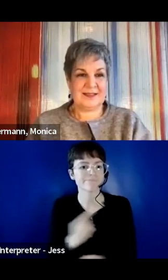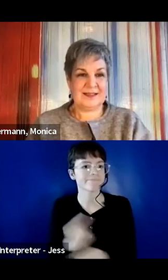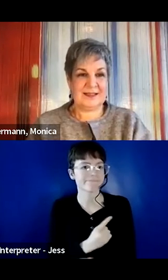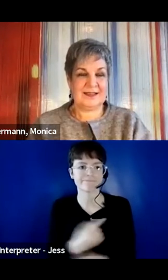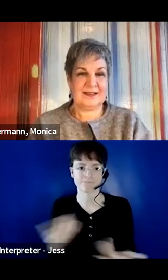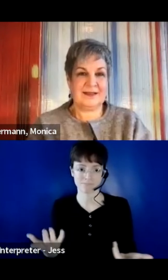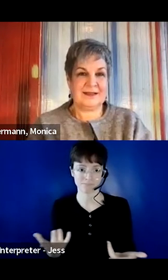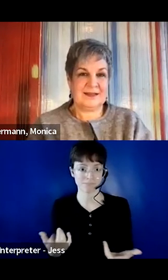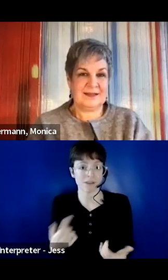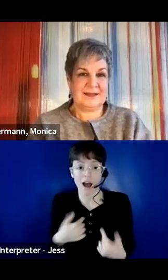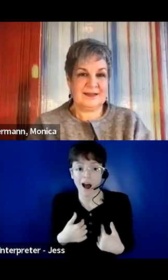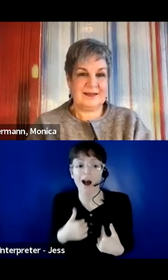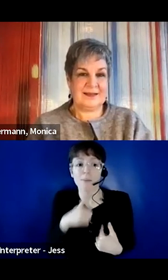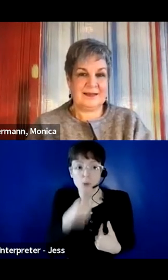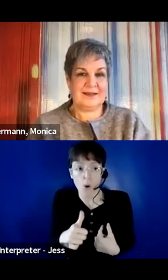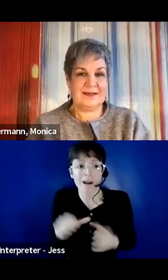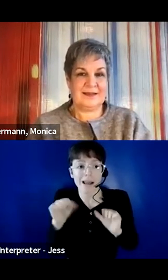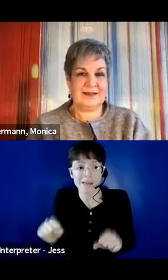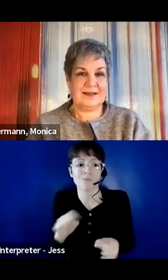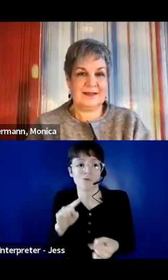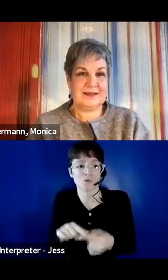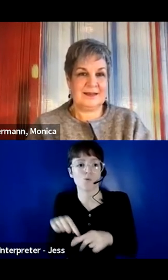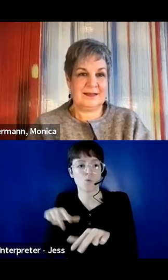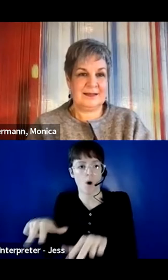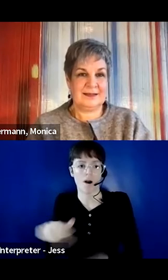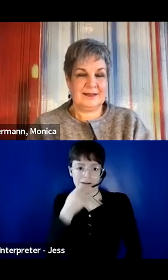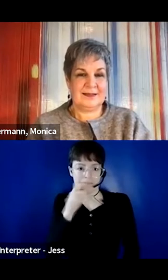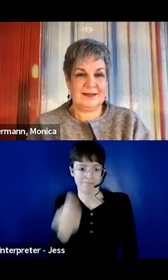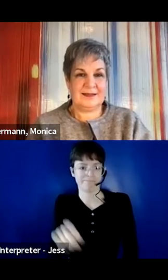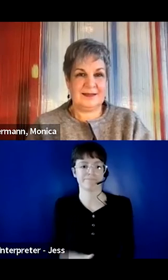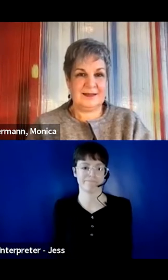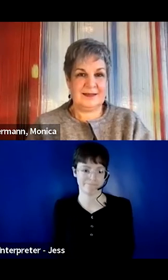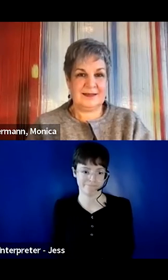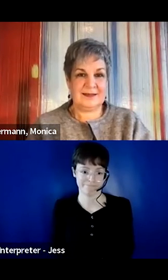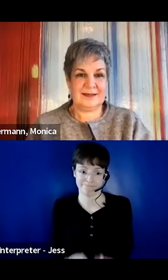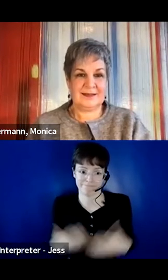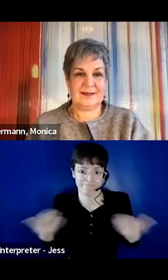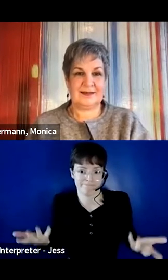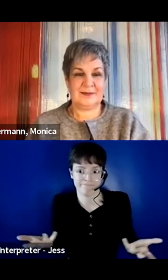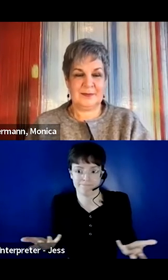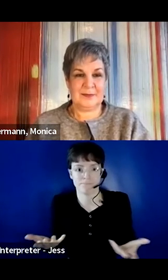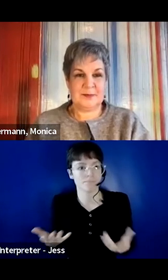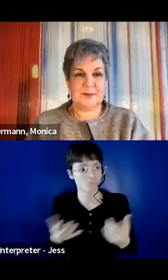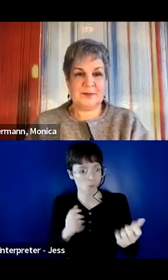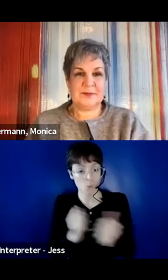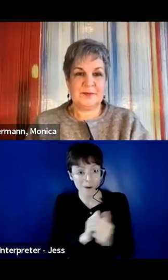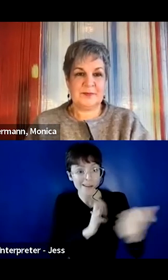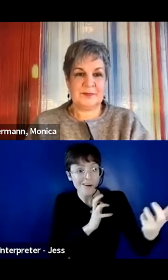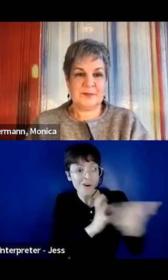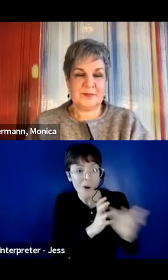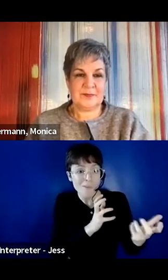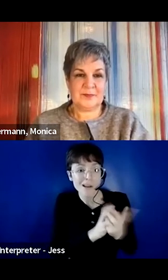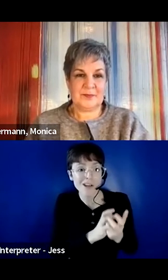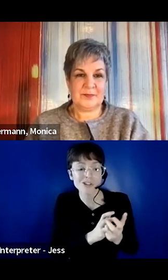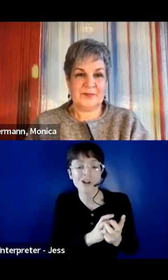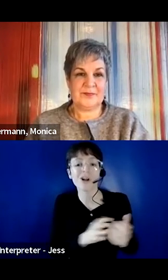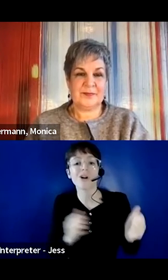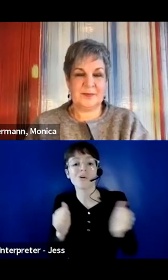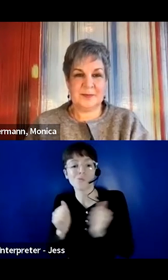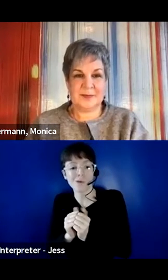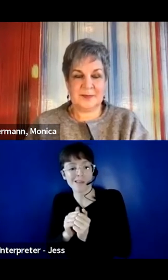to walk there. That is not something that can change, even with accommodation, even with the social model of disability.